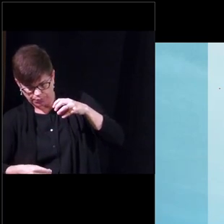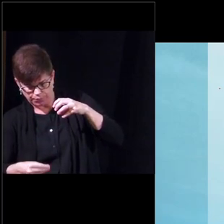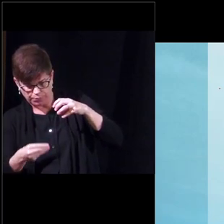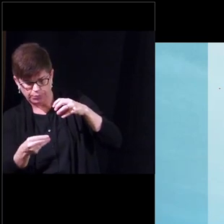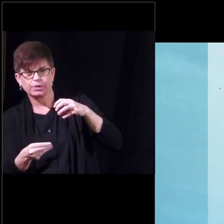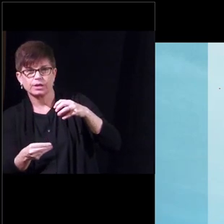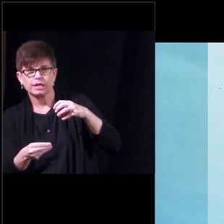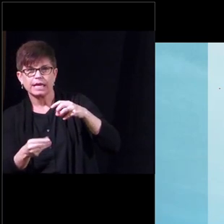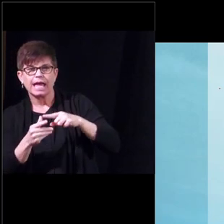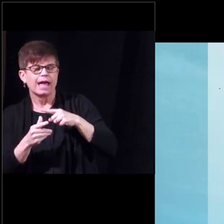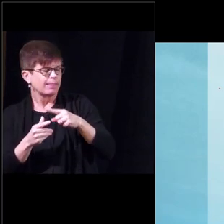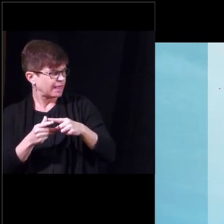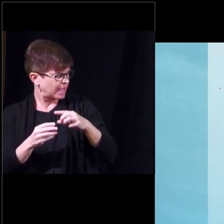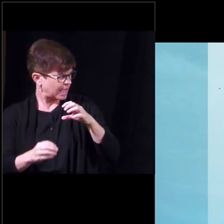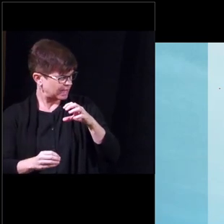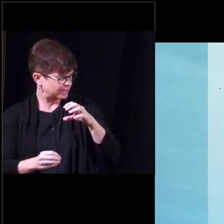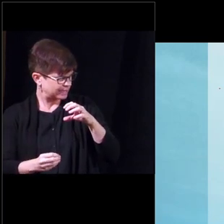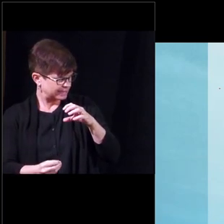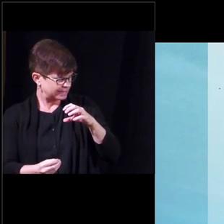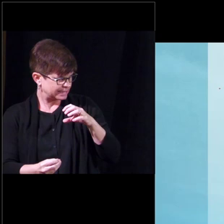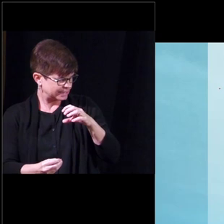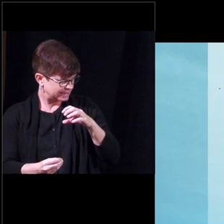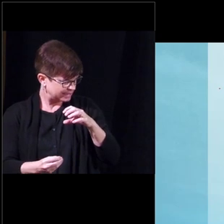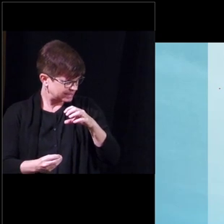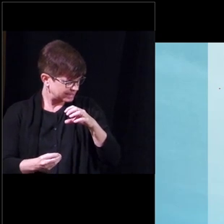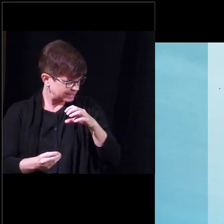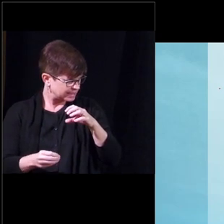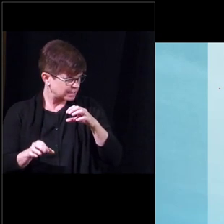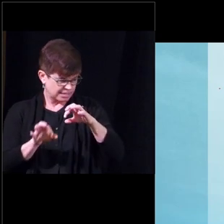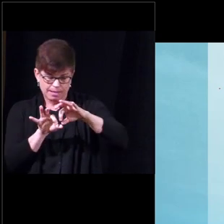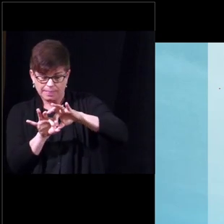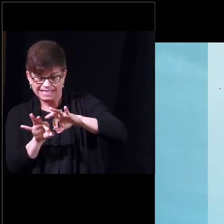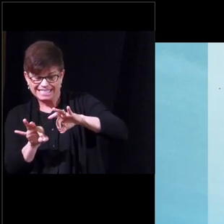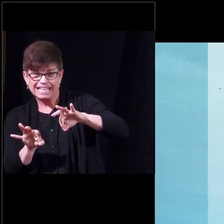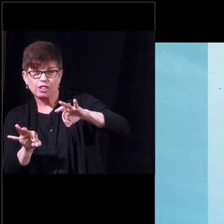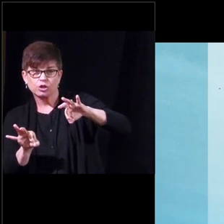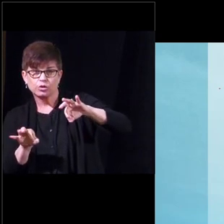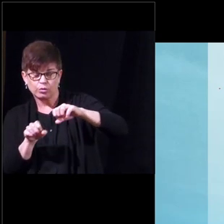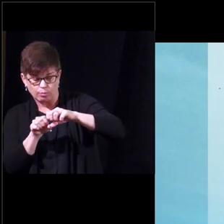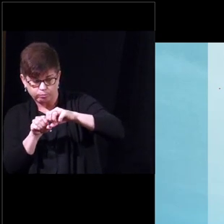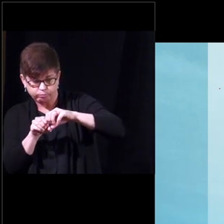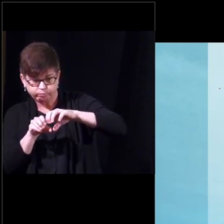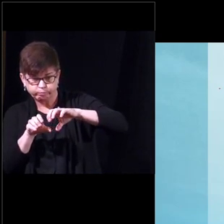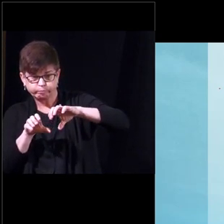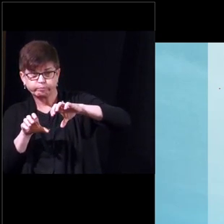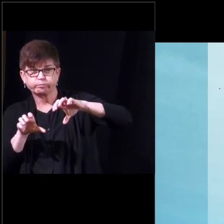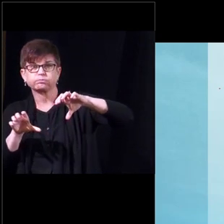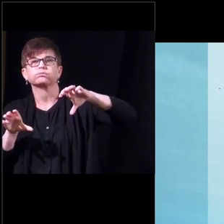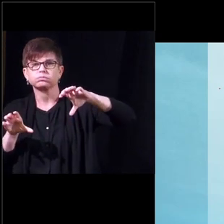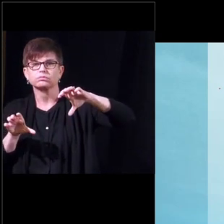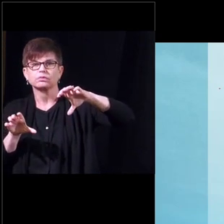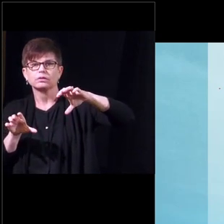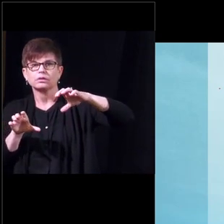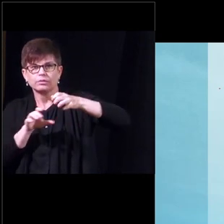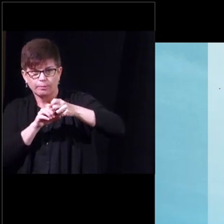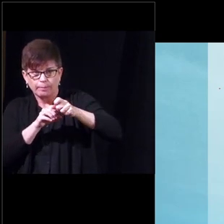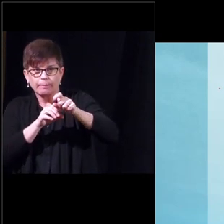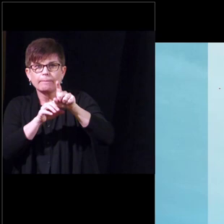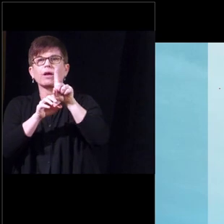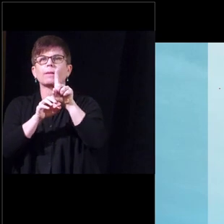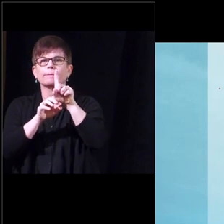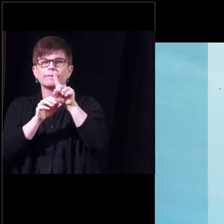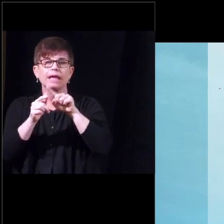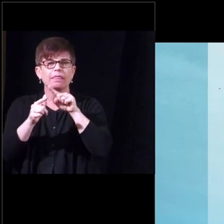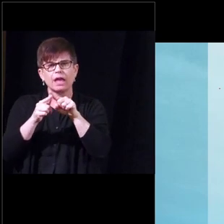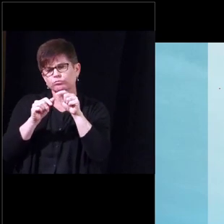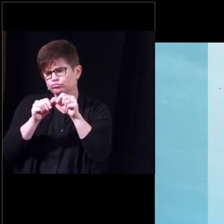and once the cylinders are are erect uh then it can stay up for as long as the patient wants and